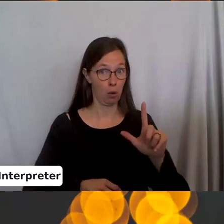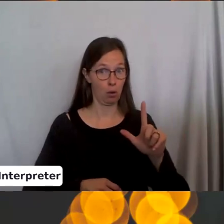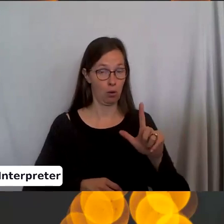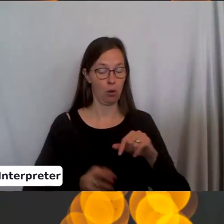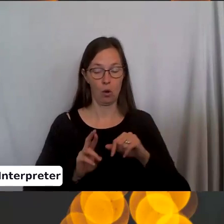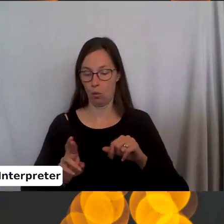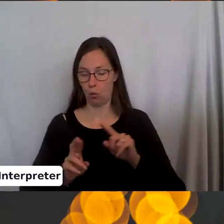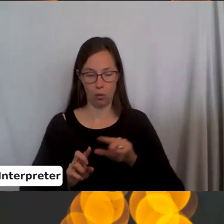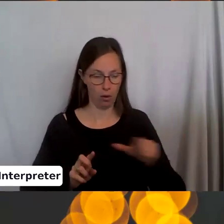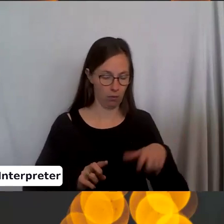loop it around, pull the loop back to the back.